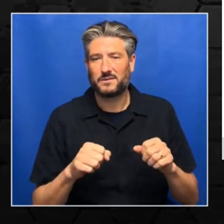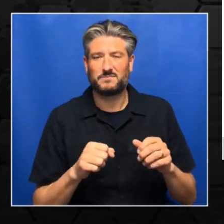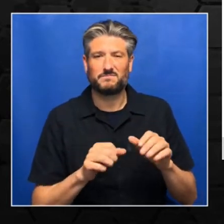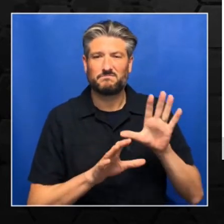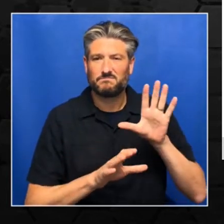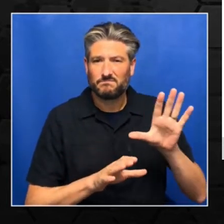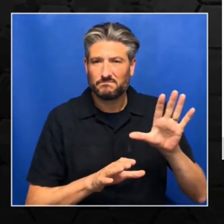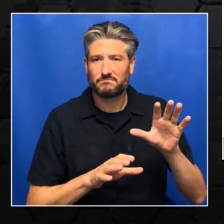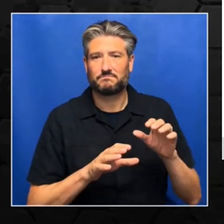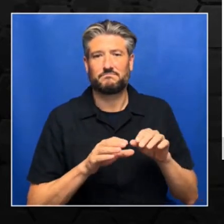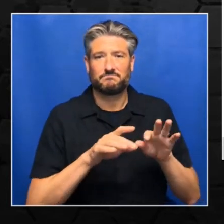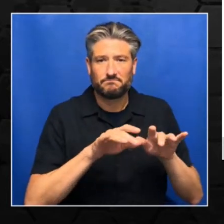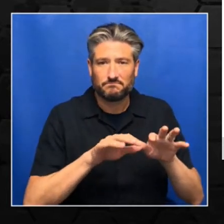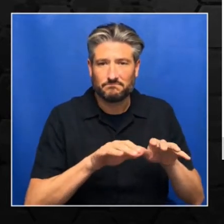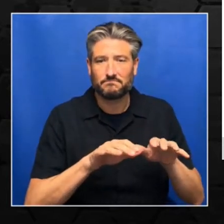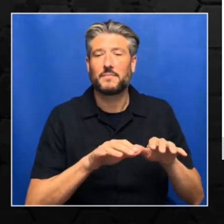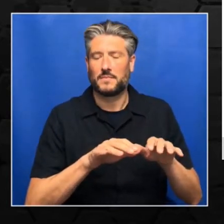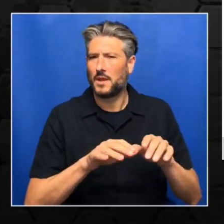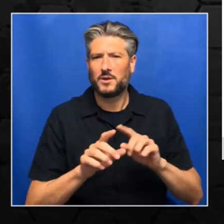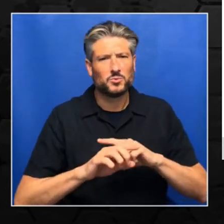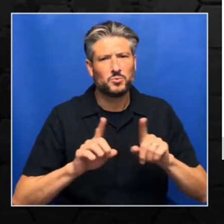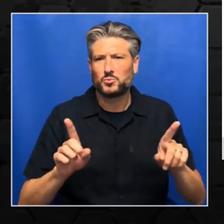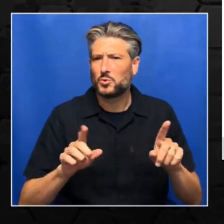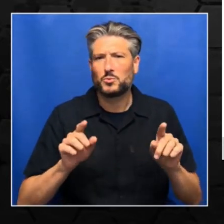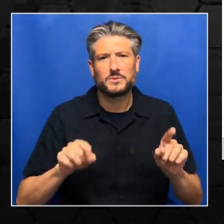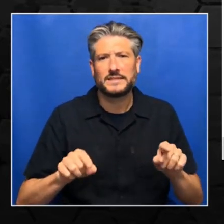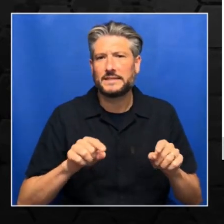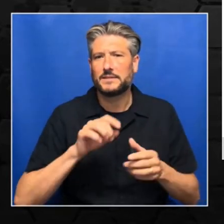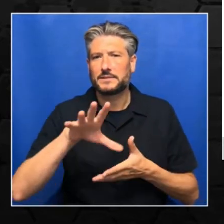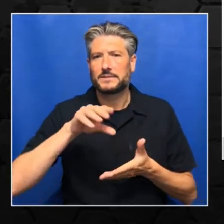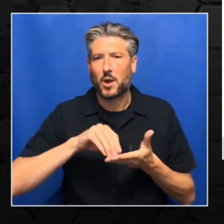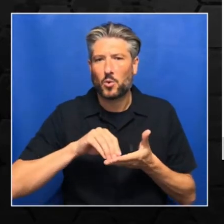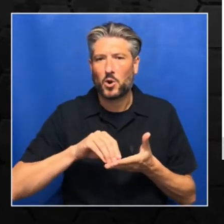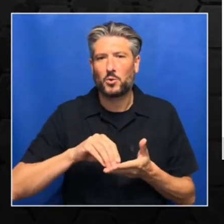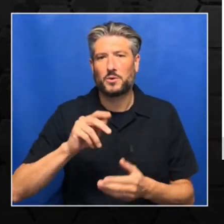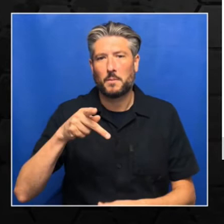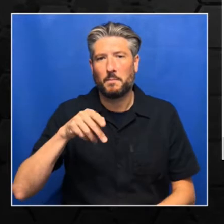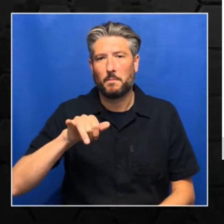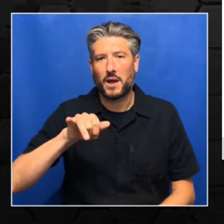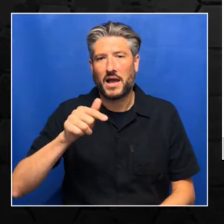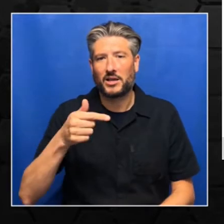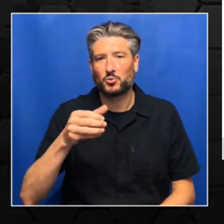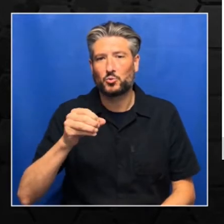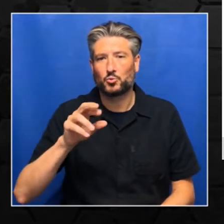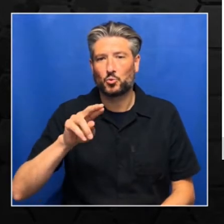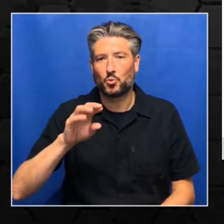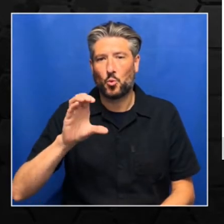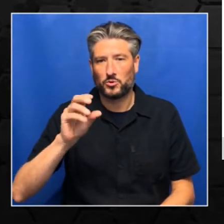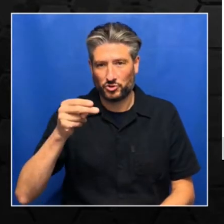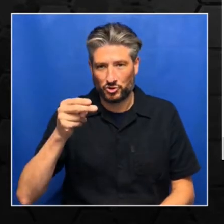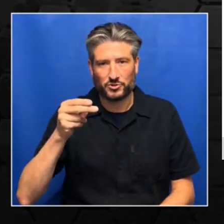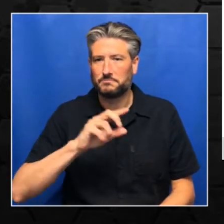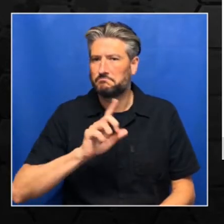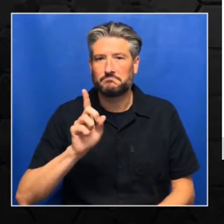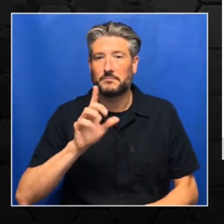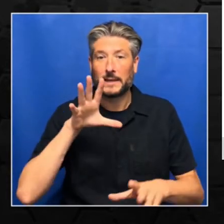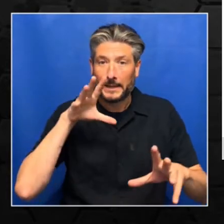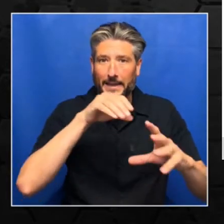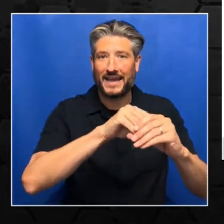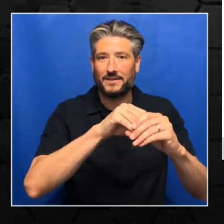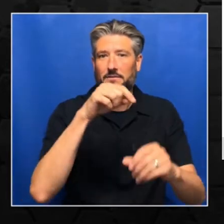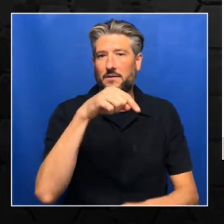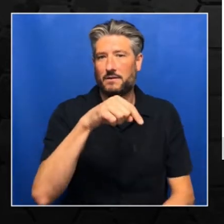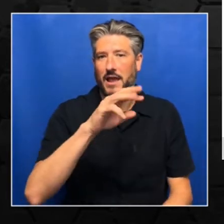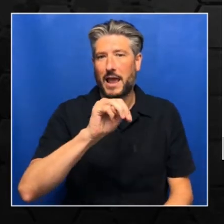then again downloading Anaconda and Python and all. It has built in Sandbox, which you can run. Then and then. you